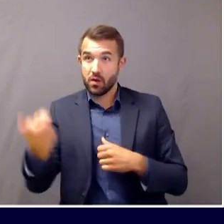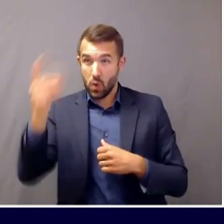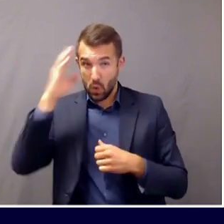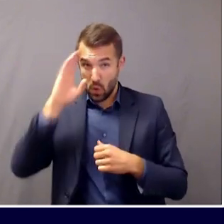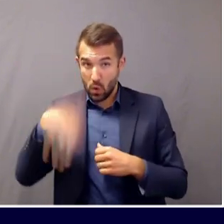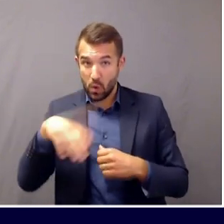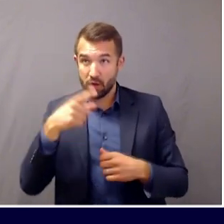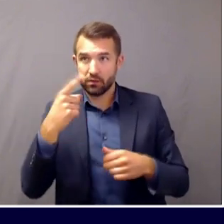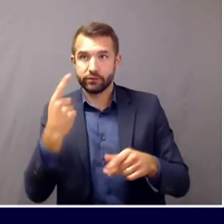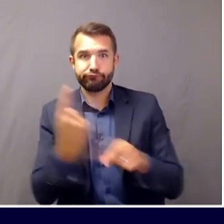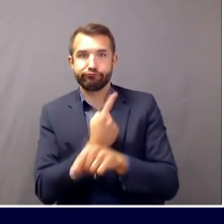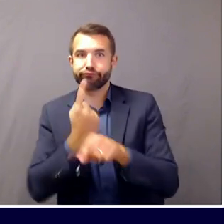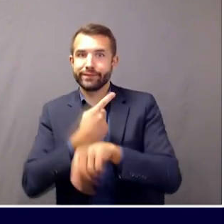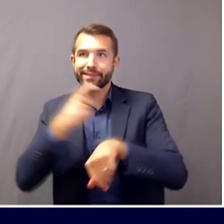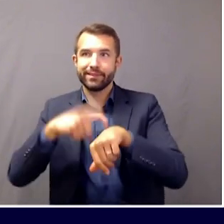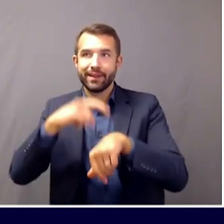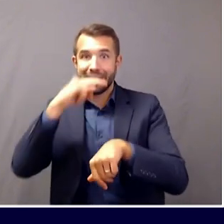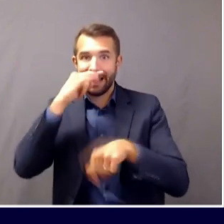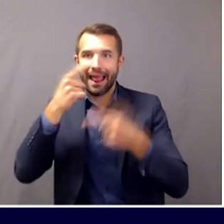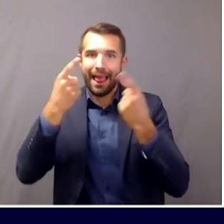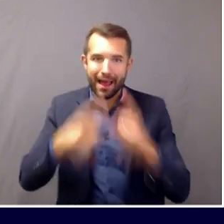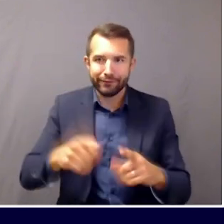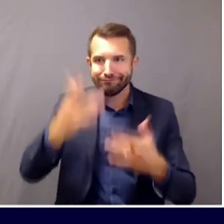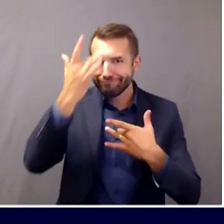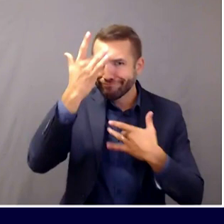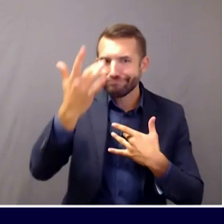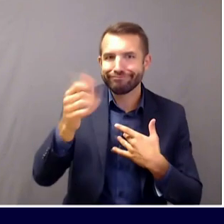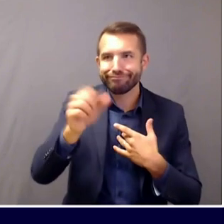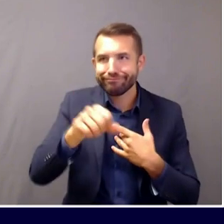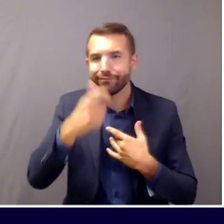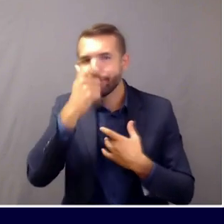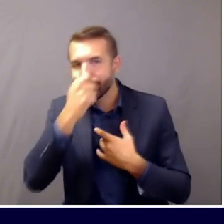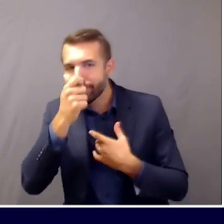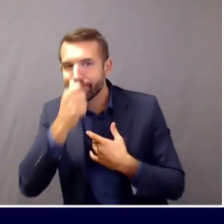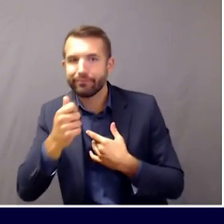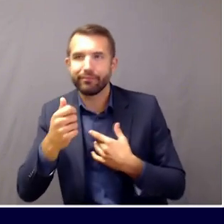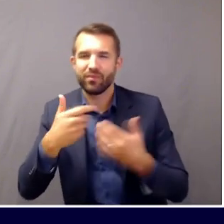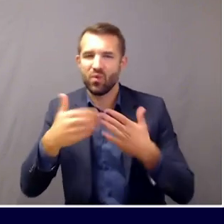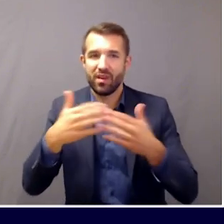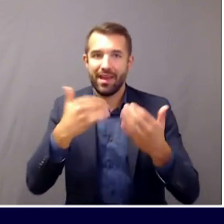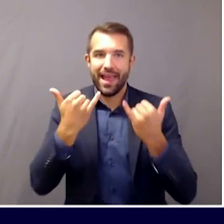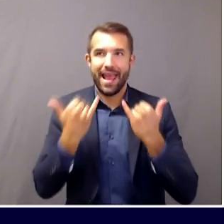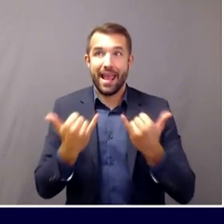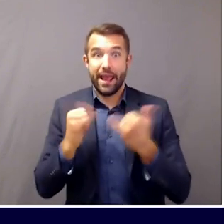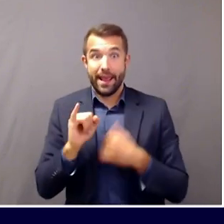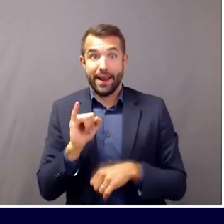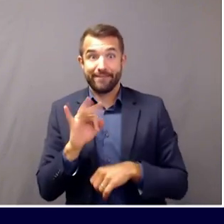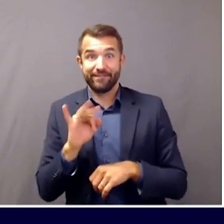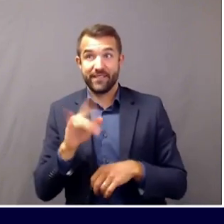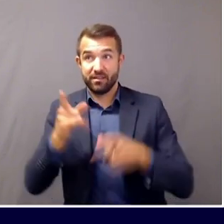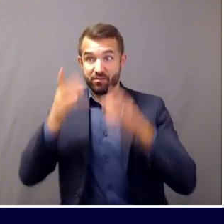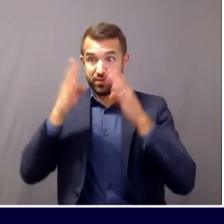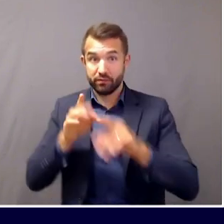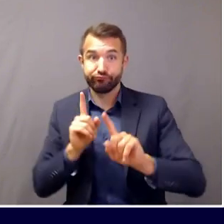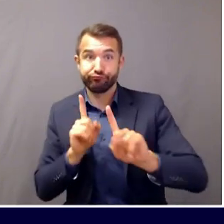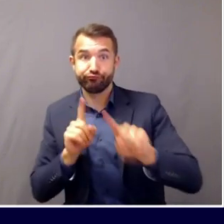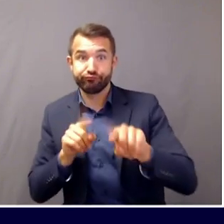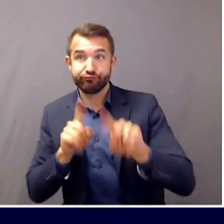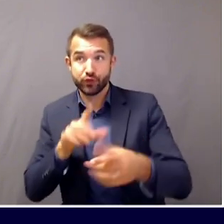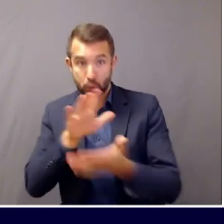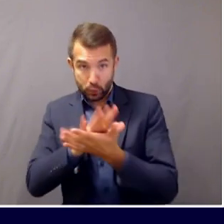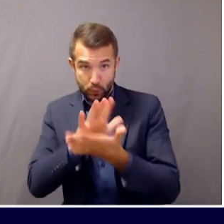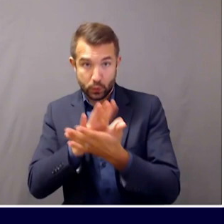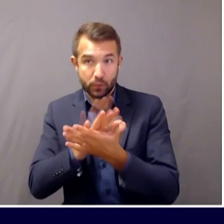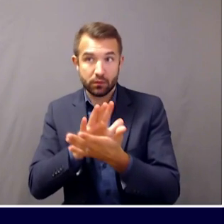let's say a student does contract coronavirus, they find, you know, it's a student in a school who's been in-person learning. What is the state's